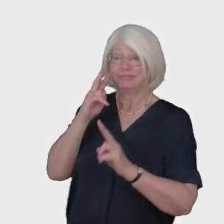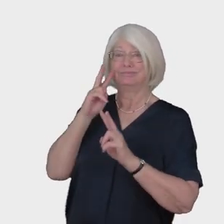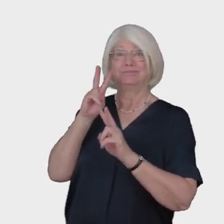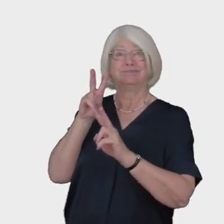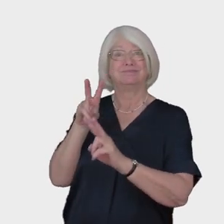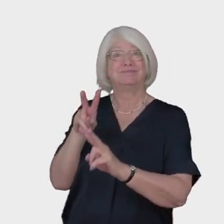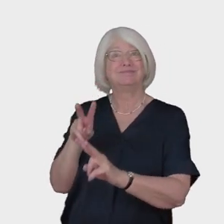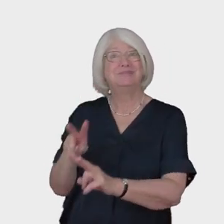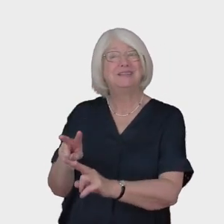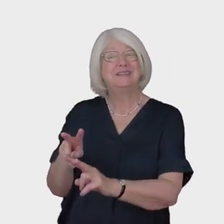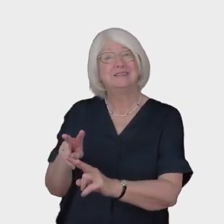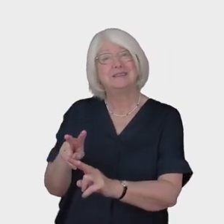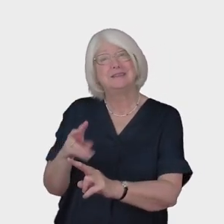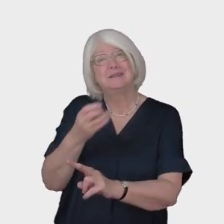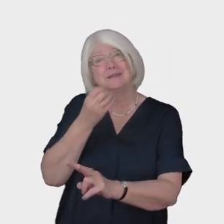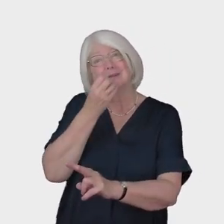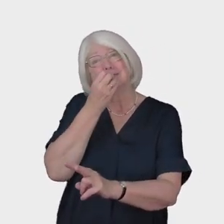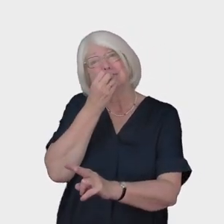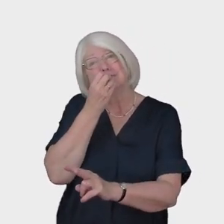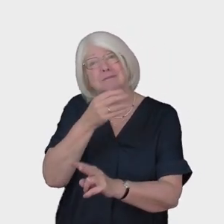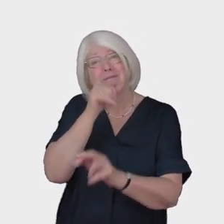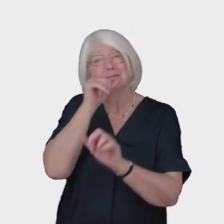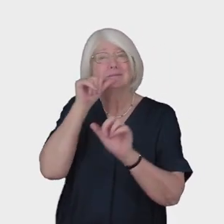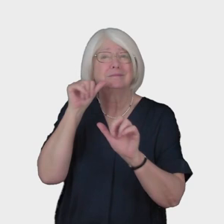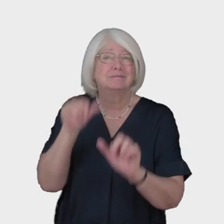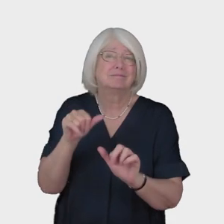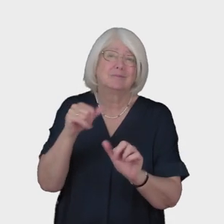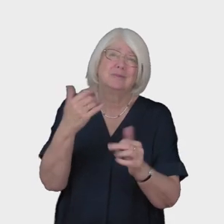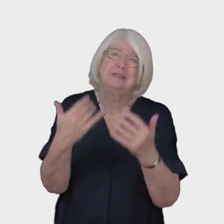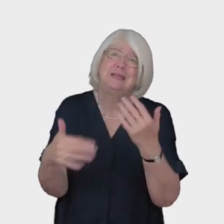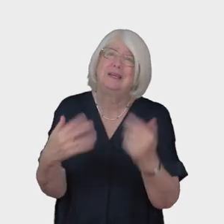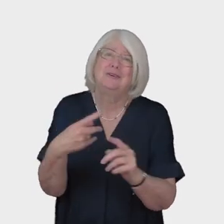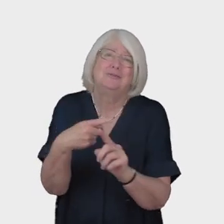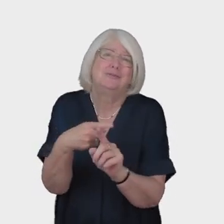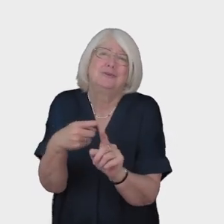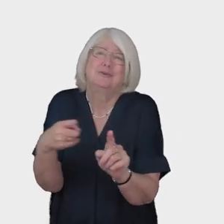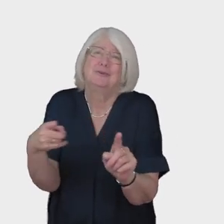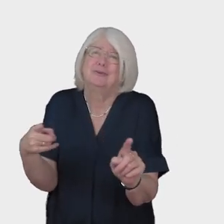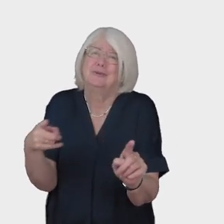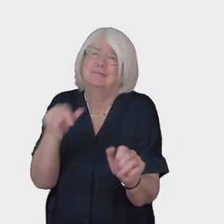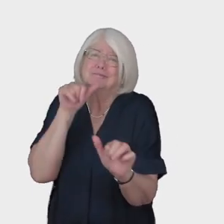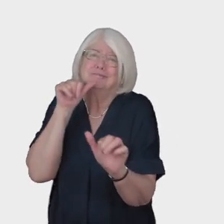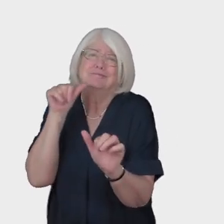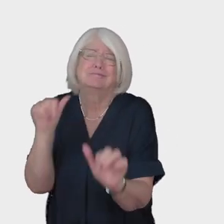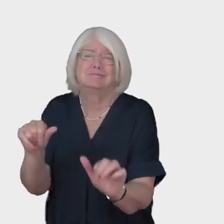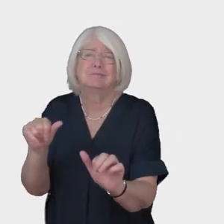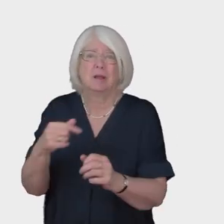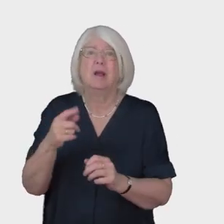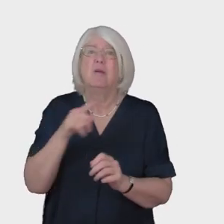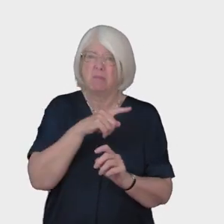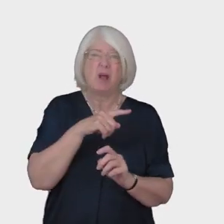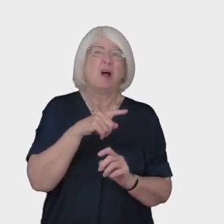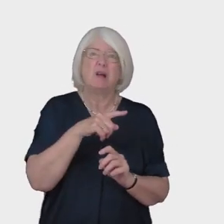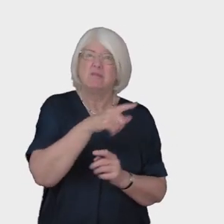the blind endless heart sweet intermediate